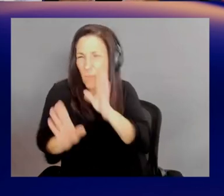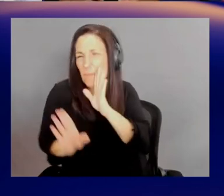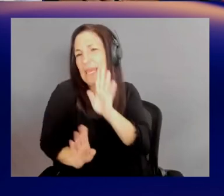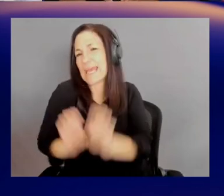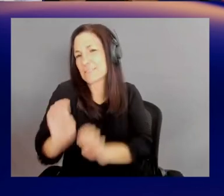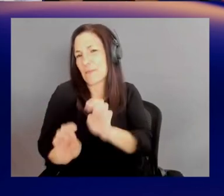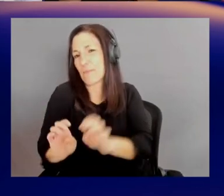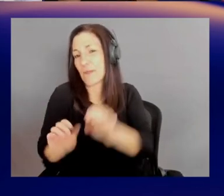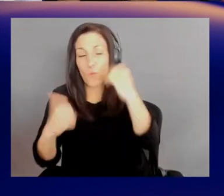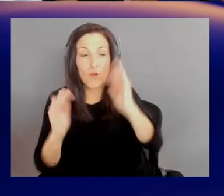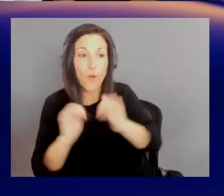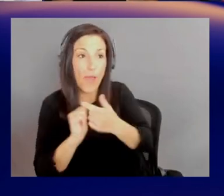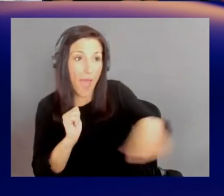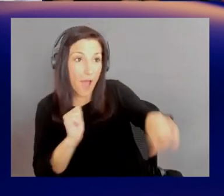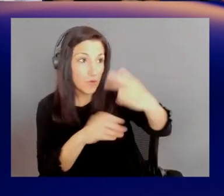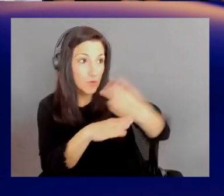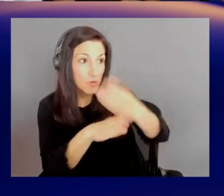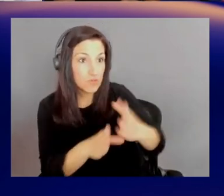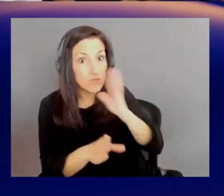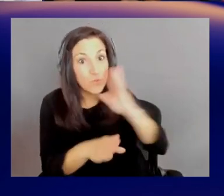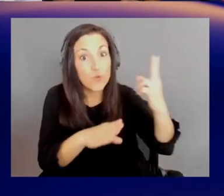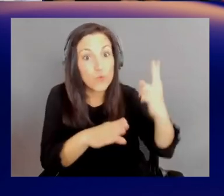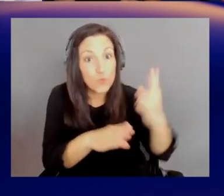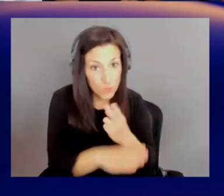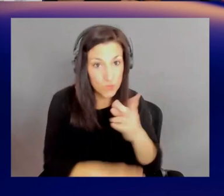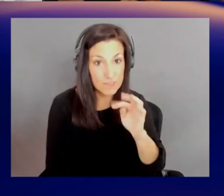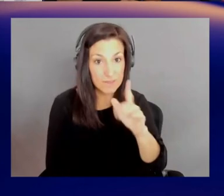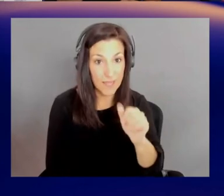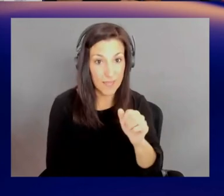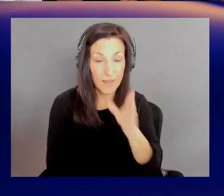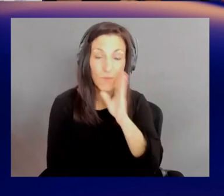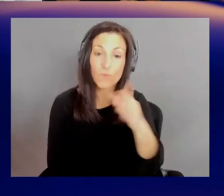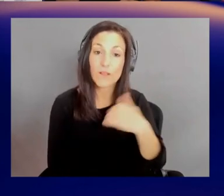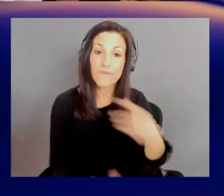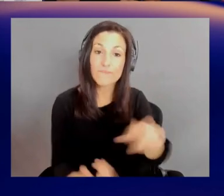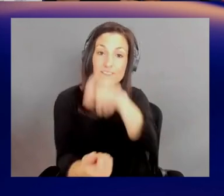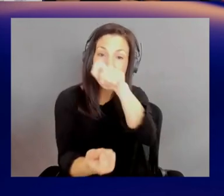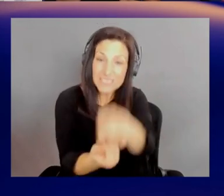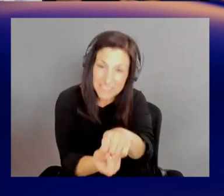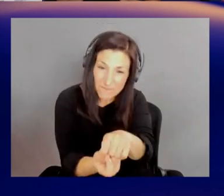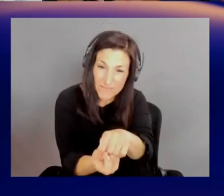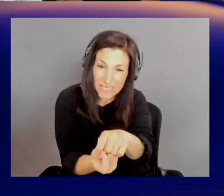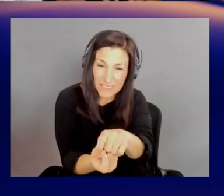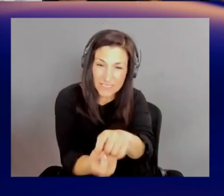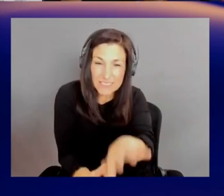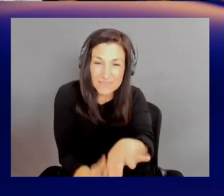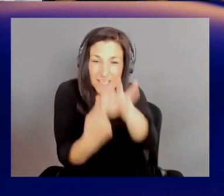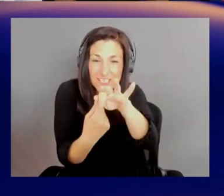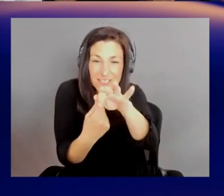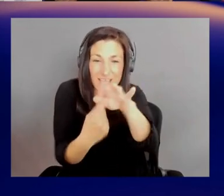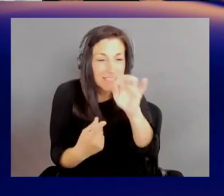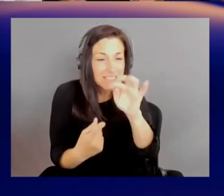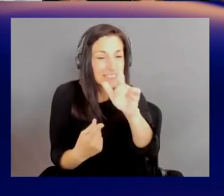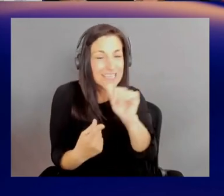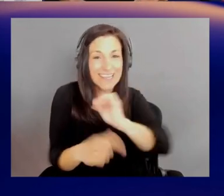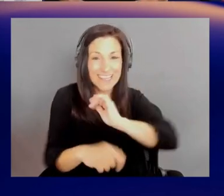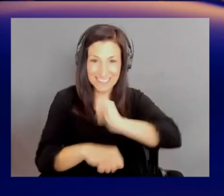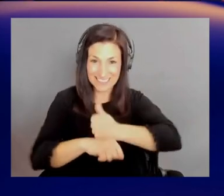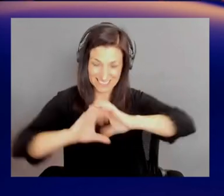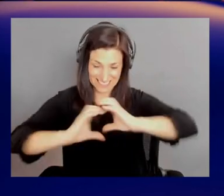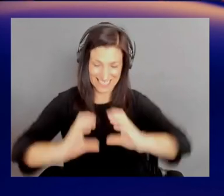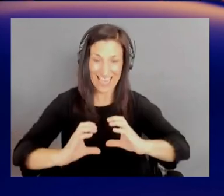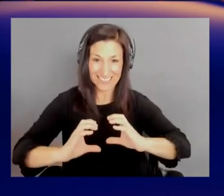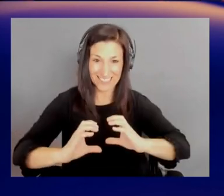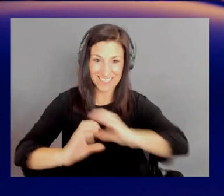going to use the data. And there are going to be very specialized, specific data sets and data types that really have only ever been presented